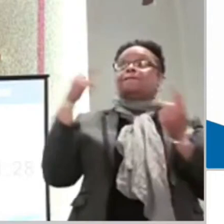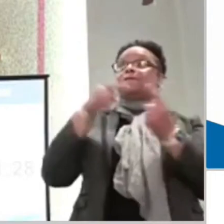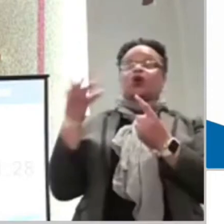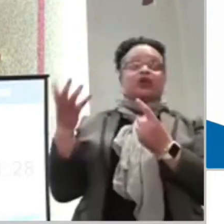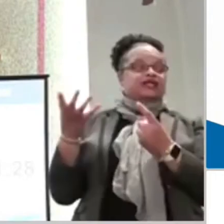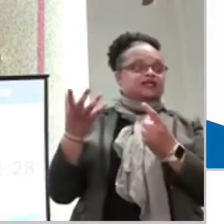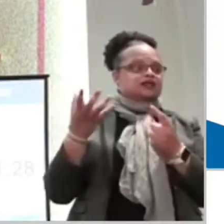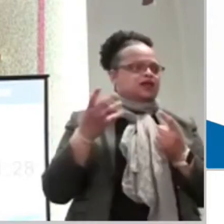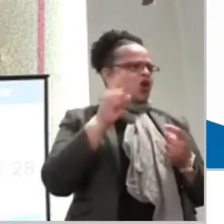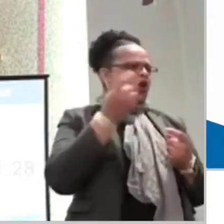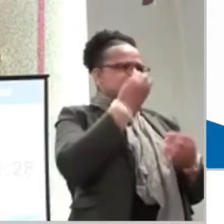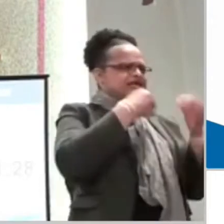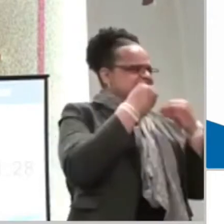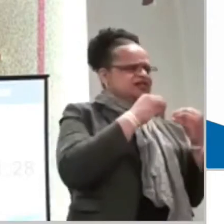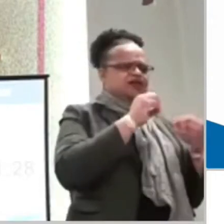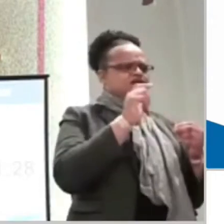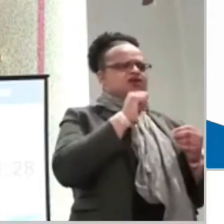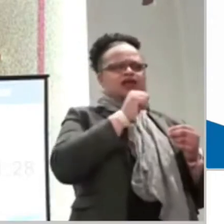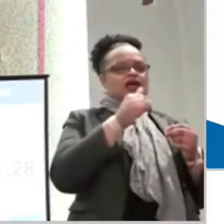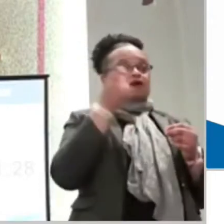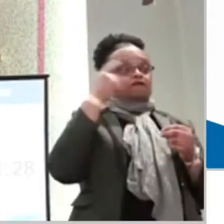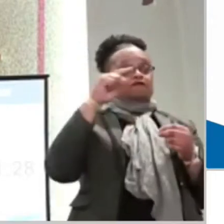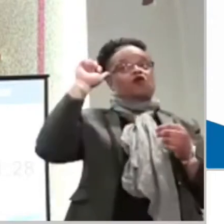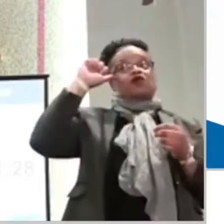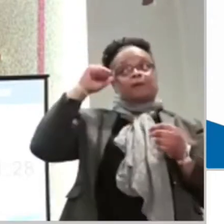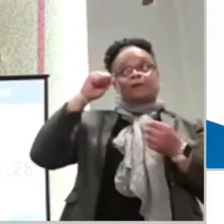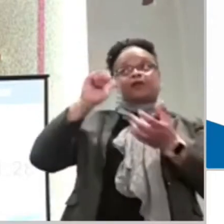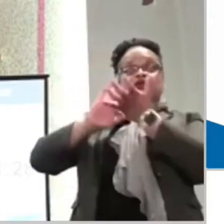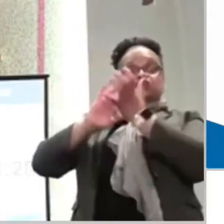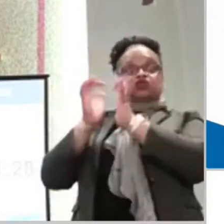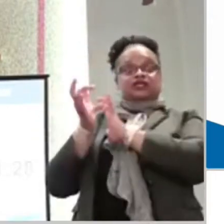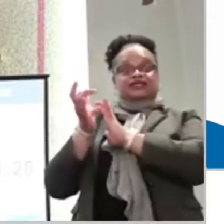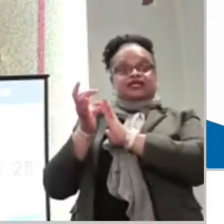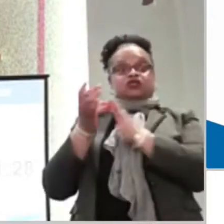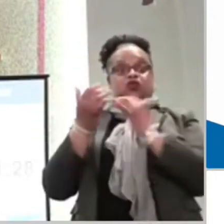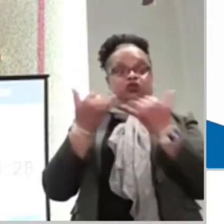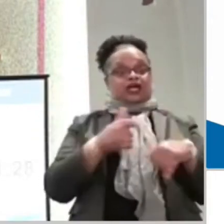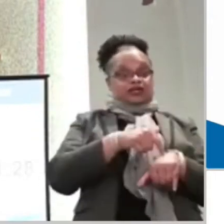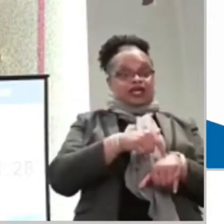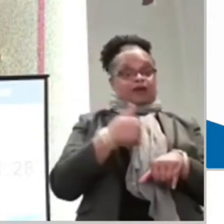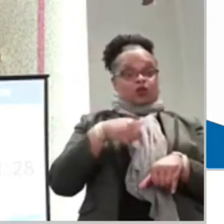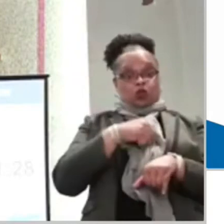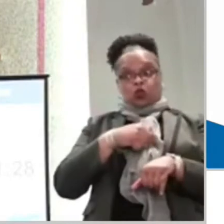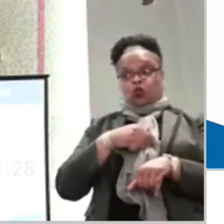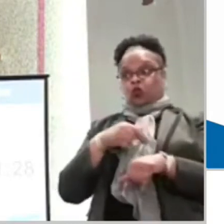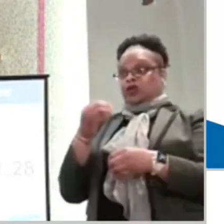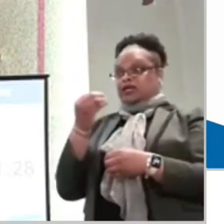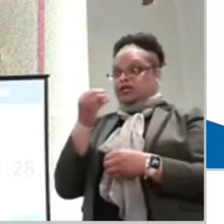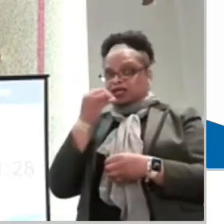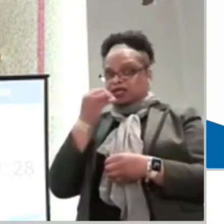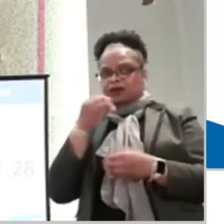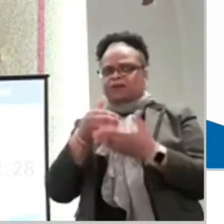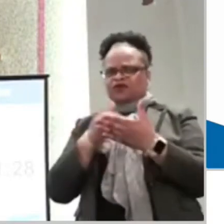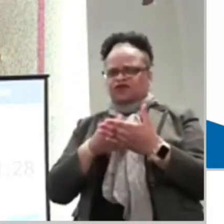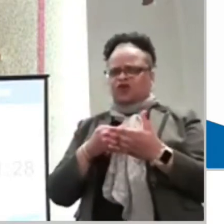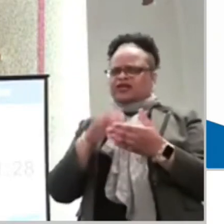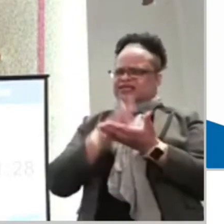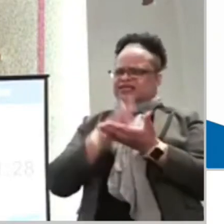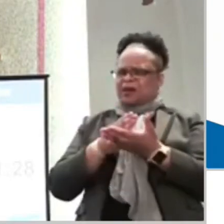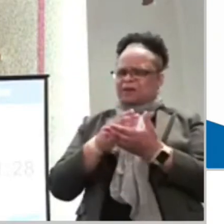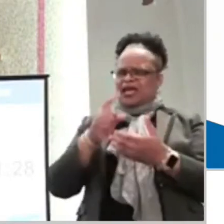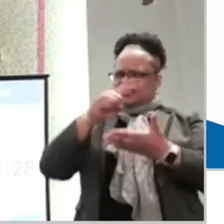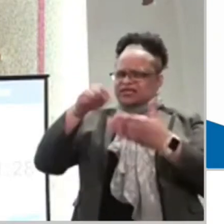It's a remembrance. And as we partake the Lord's Supper today, let us really, truly stop, check